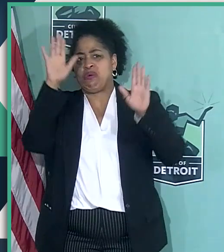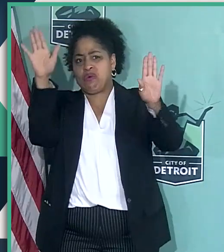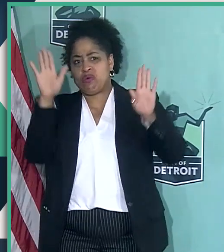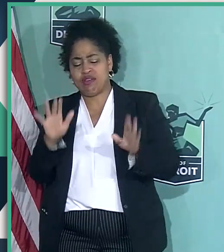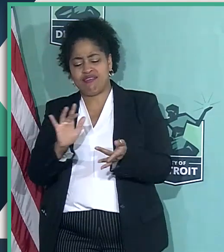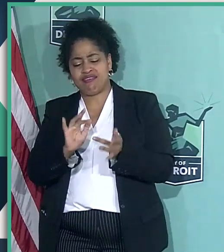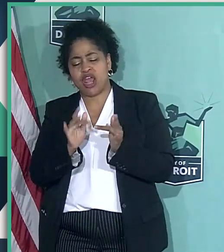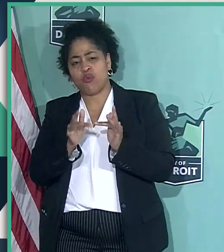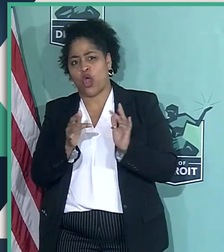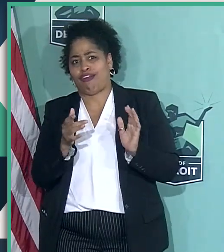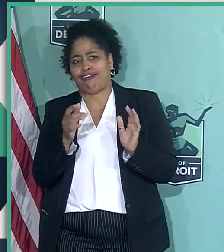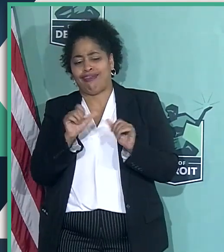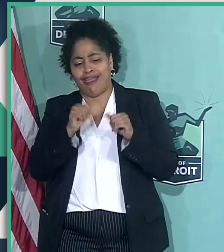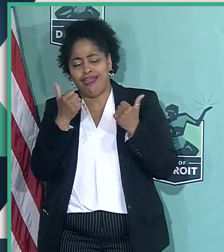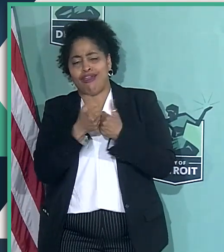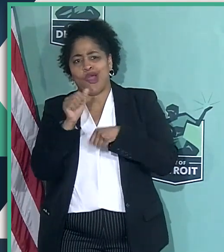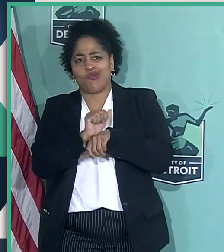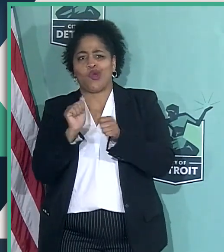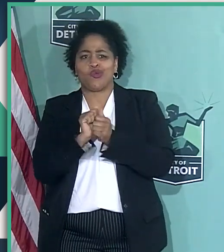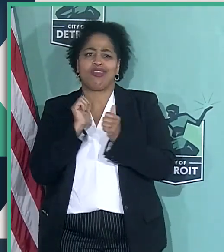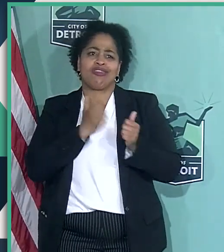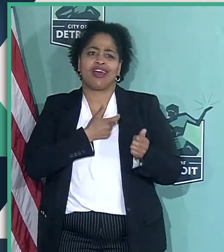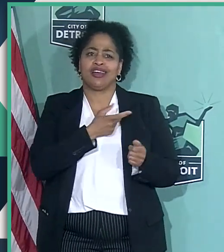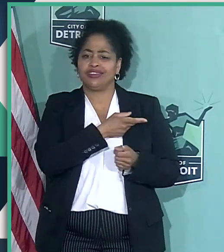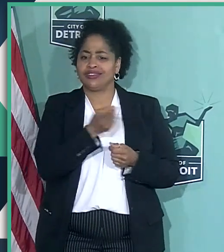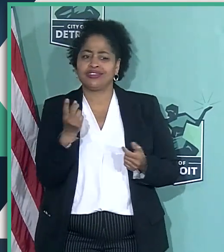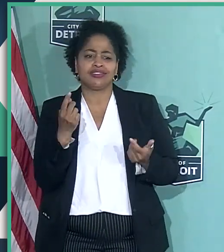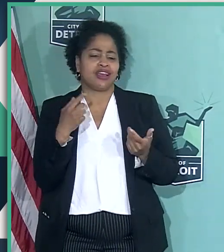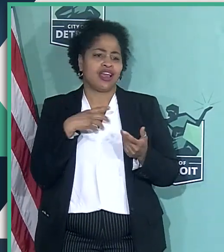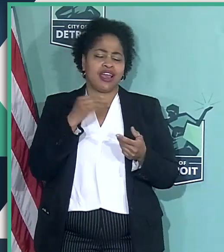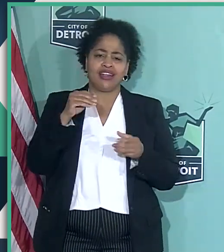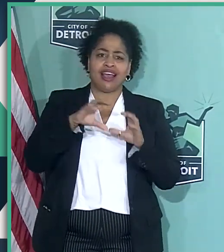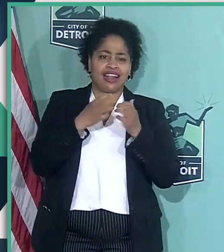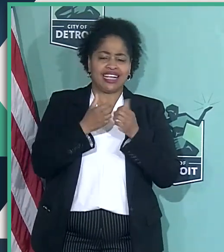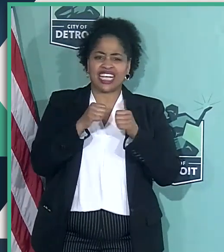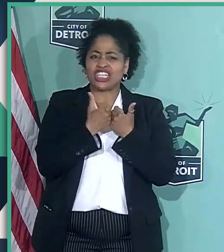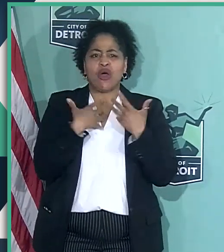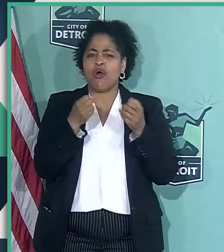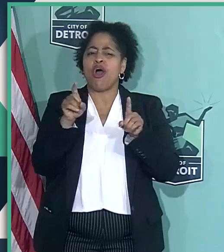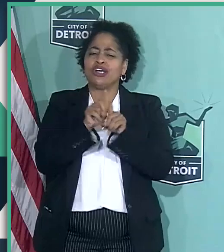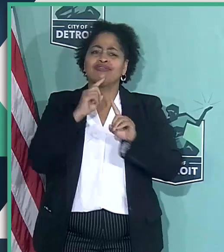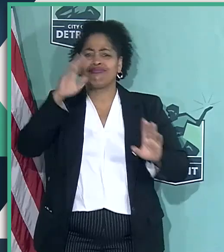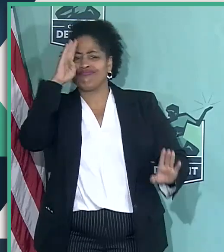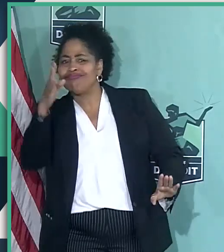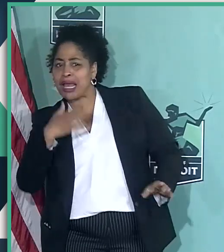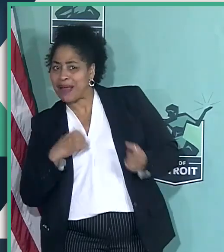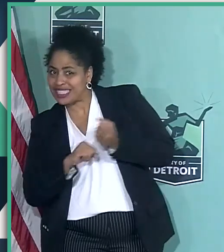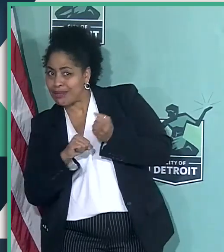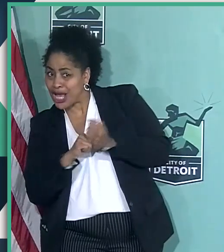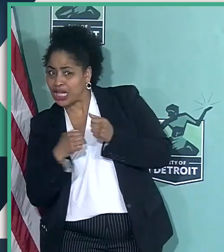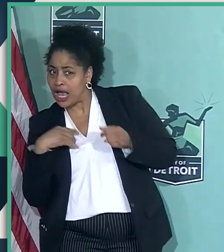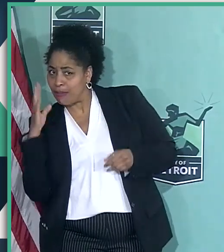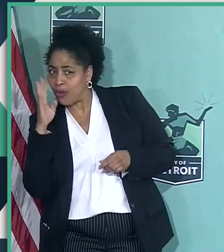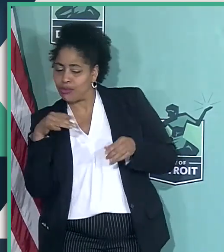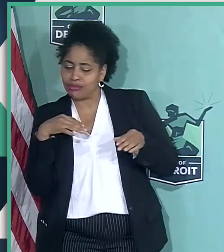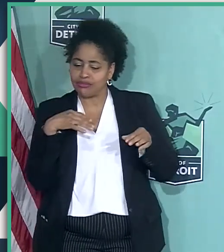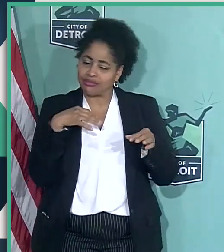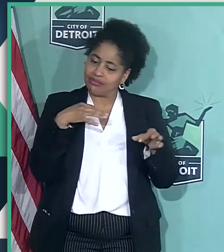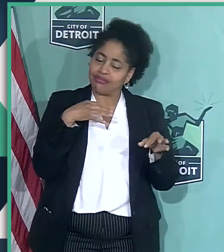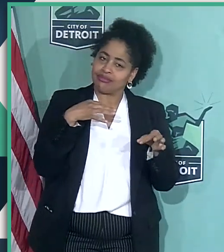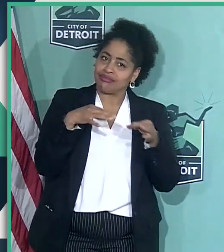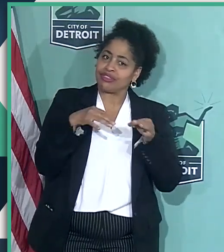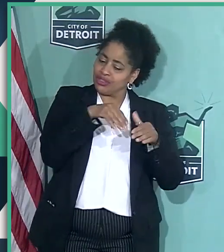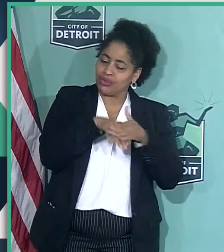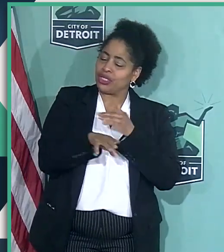of agencies that work with us, Dable Disability Network and the CLASS Agency. I also want to give a shout out to my sponsors, and I'm going to go into community